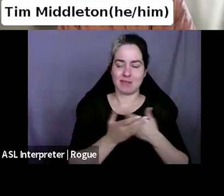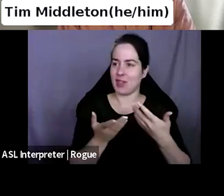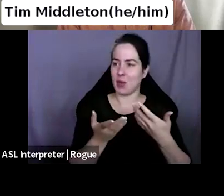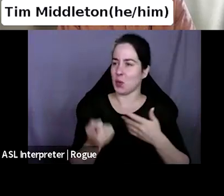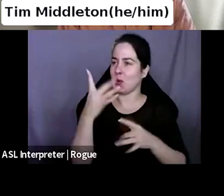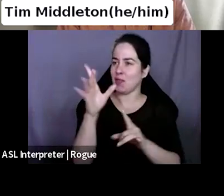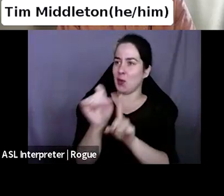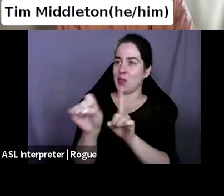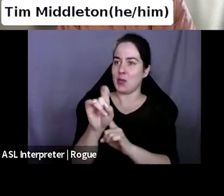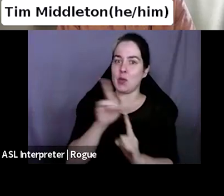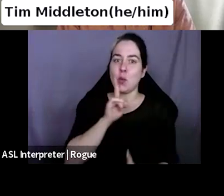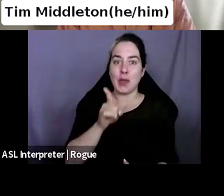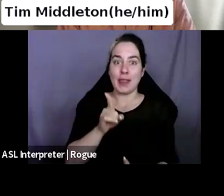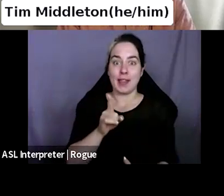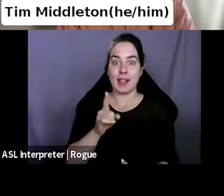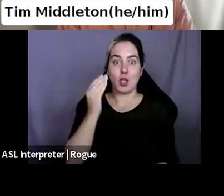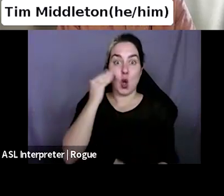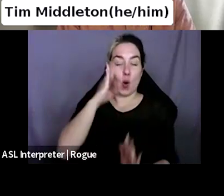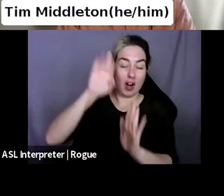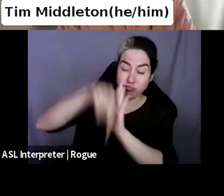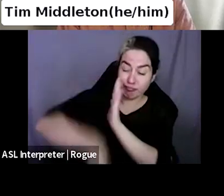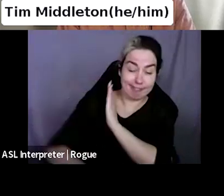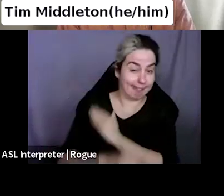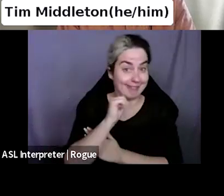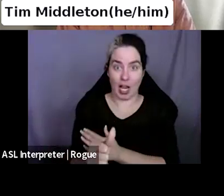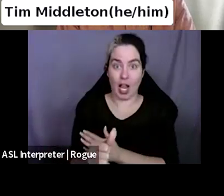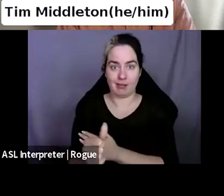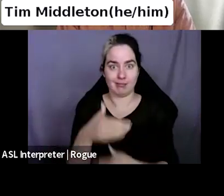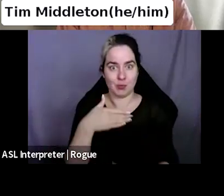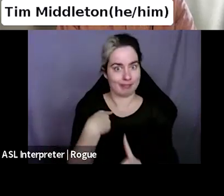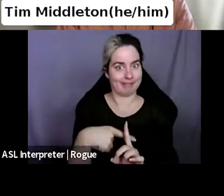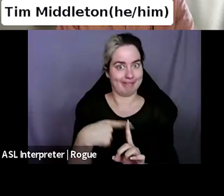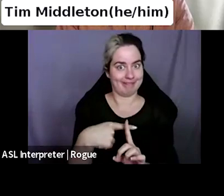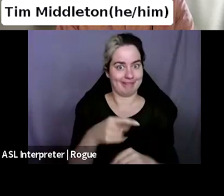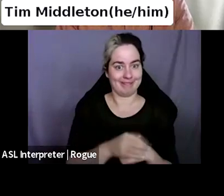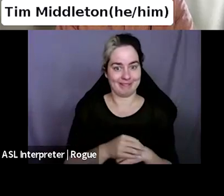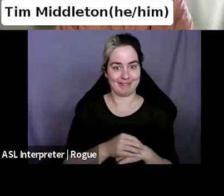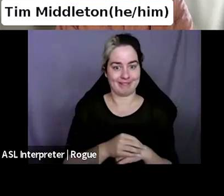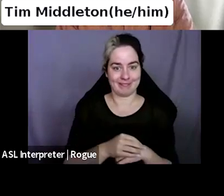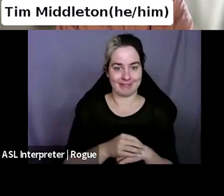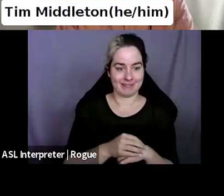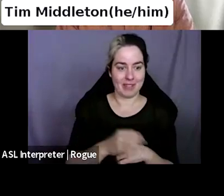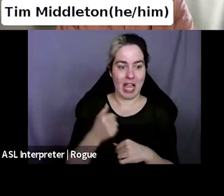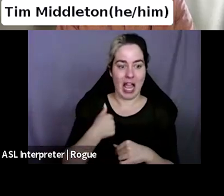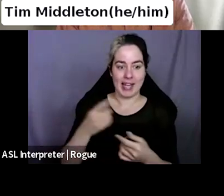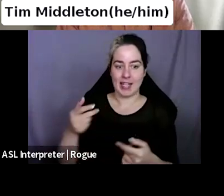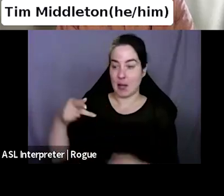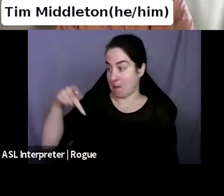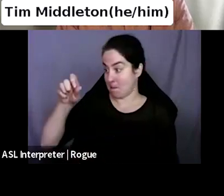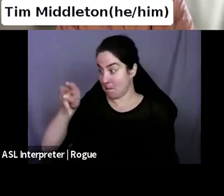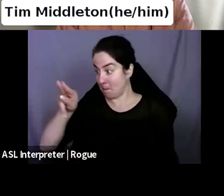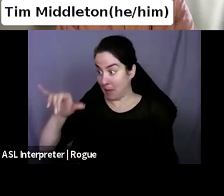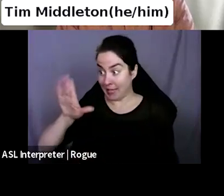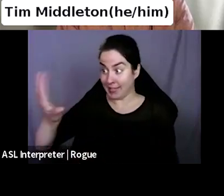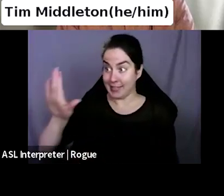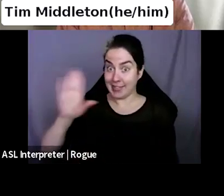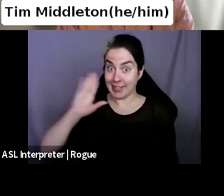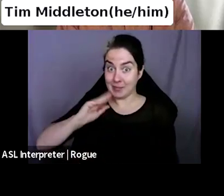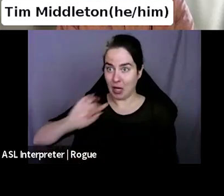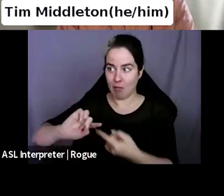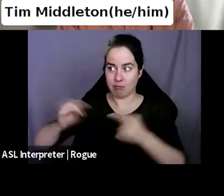was bliss a little bit. Um, I did the opposite of Penny, which was not a tour of other bookstores. It was like